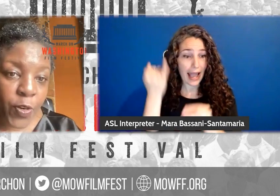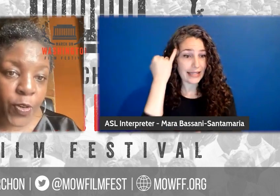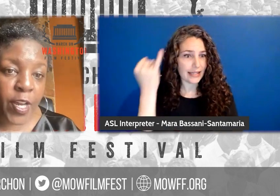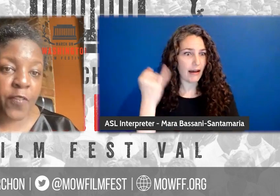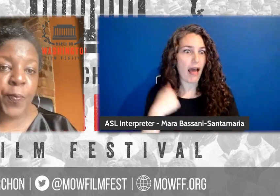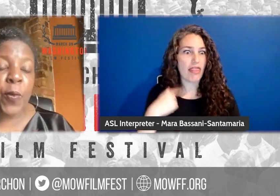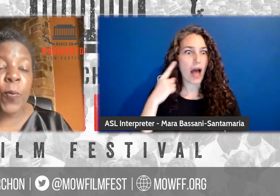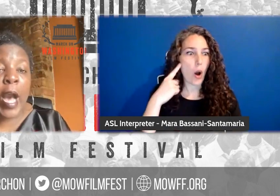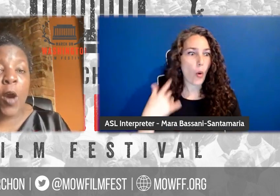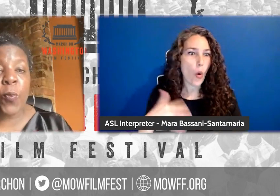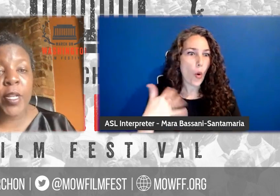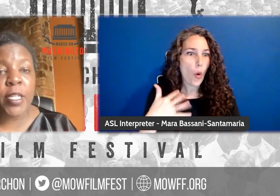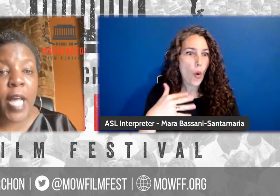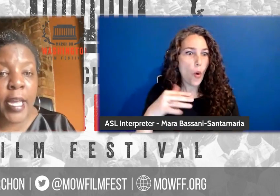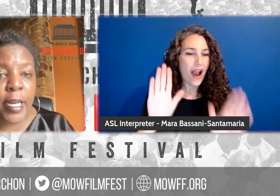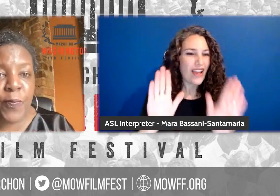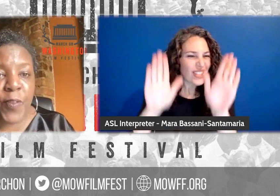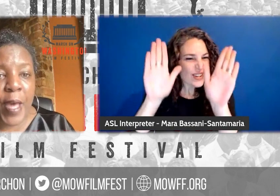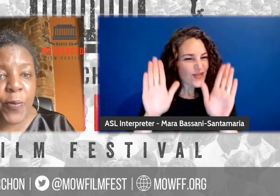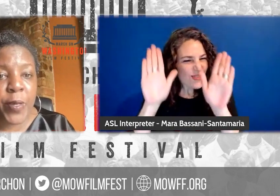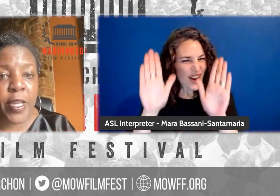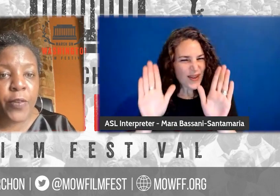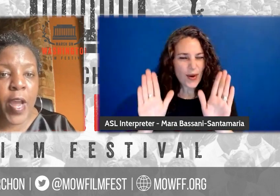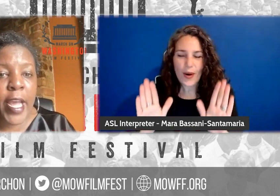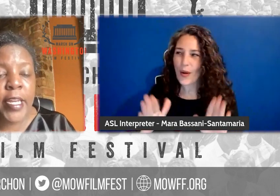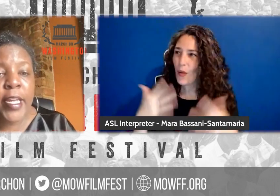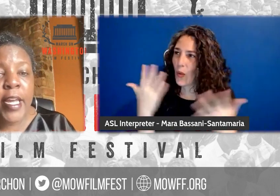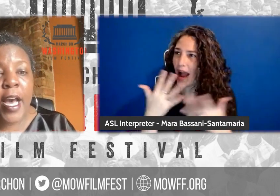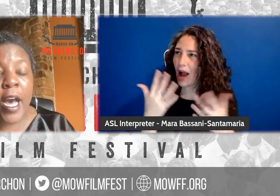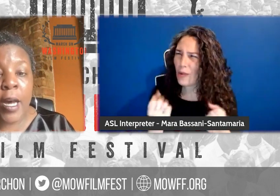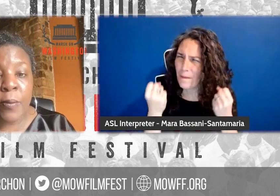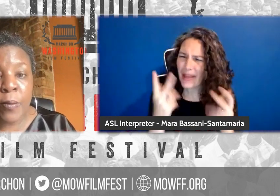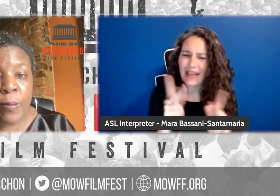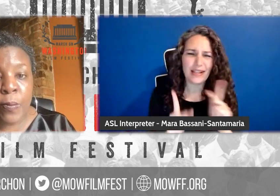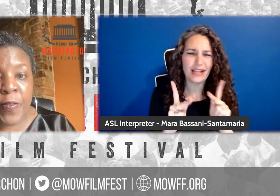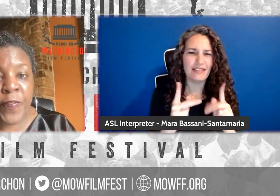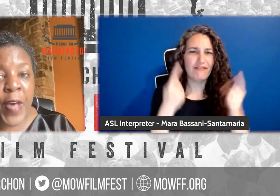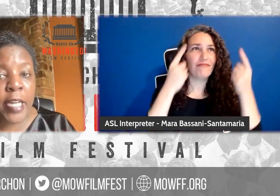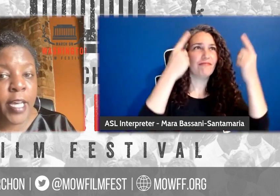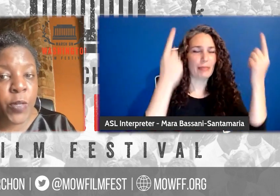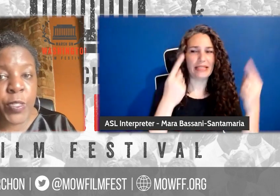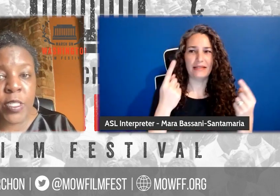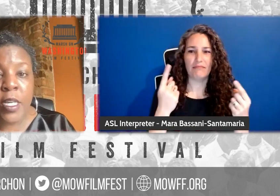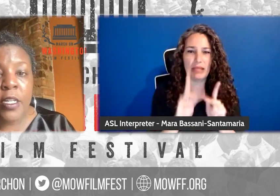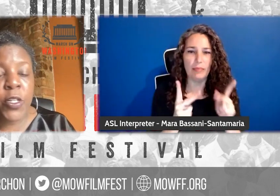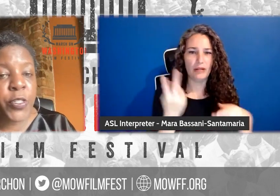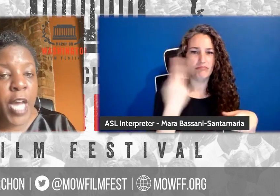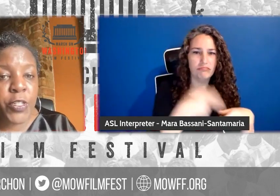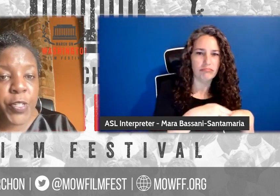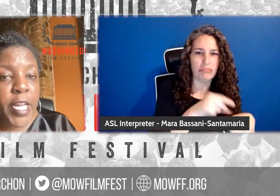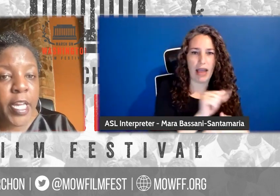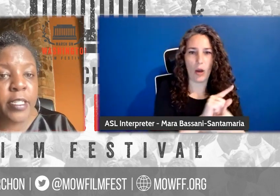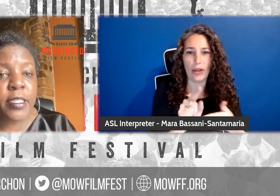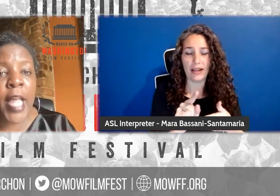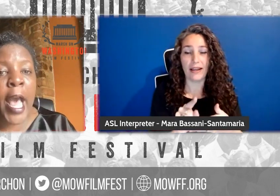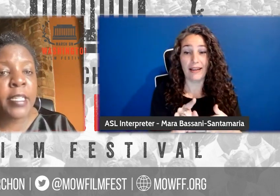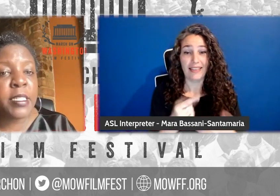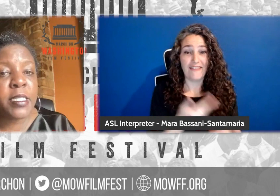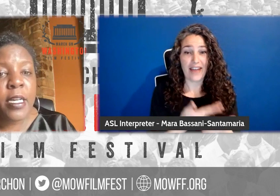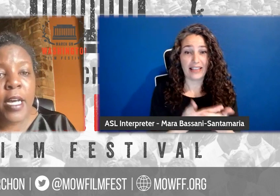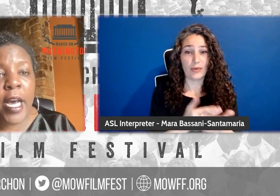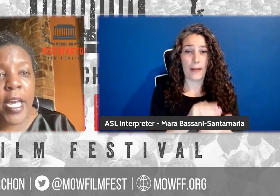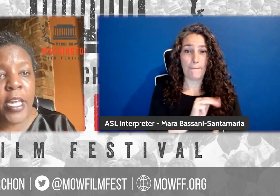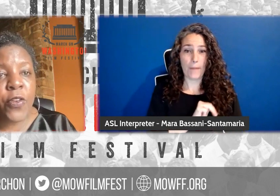I'd never heard of, but wow, what a lineup from that week, right? The fact that it was, you know, Dr. King's